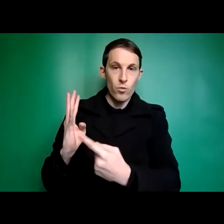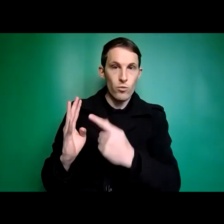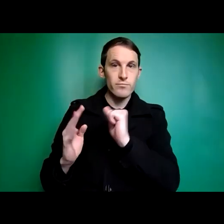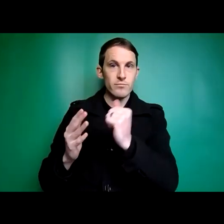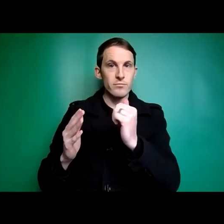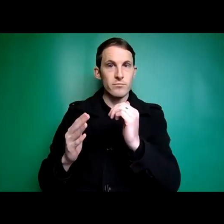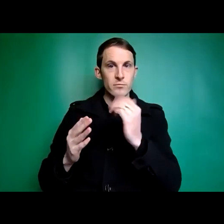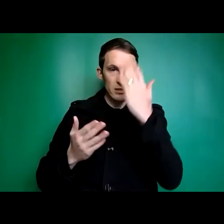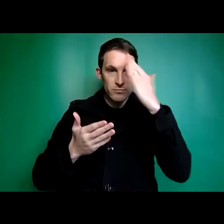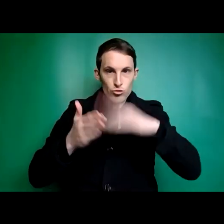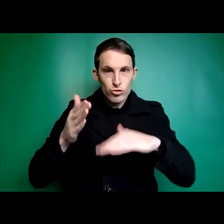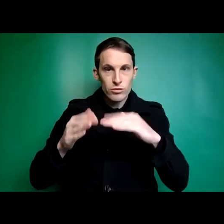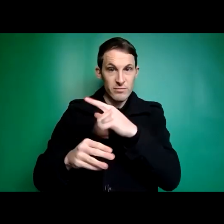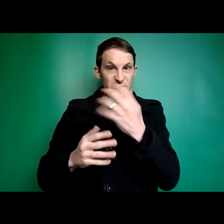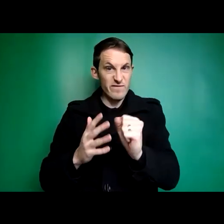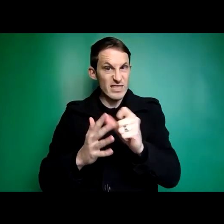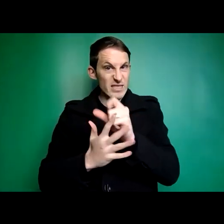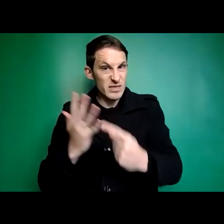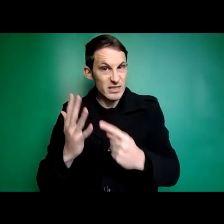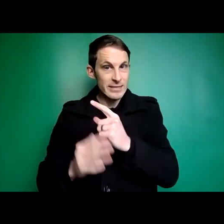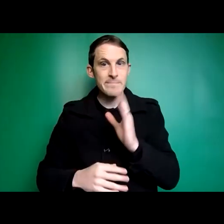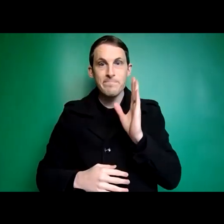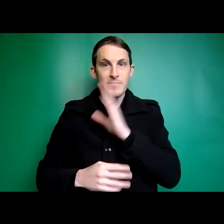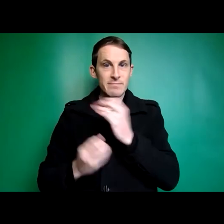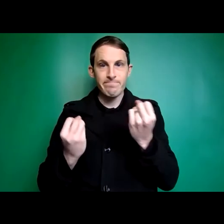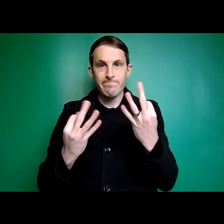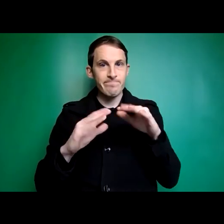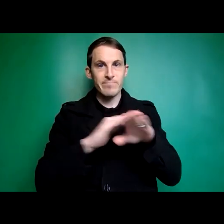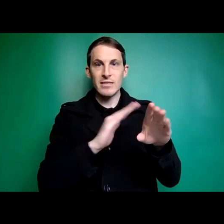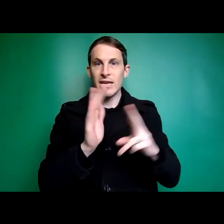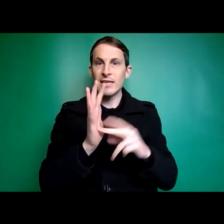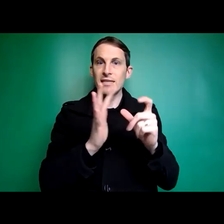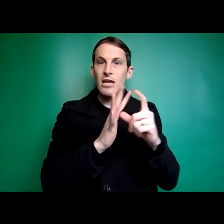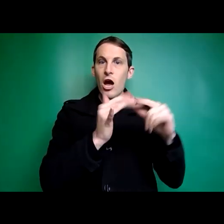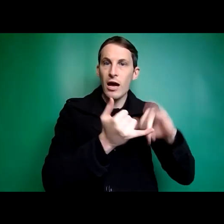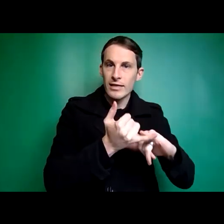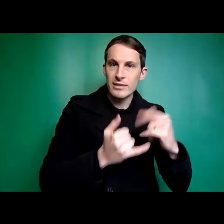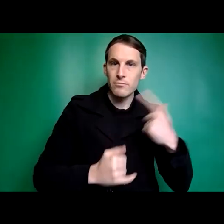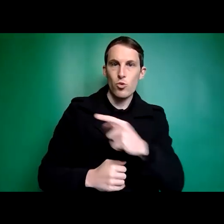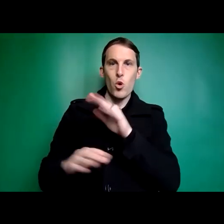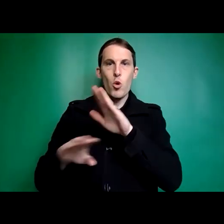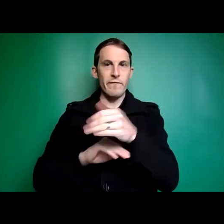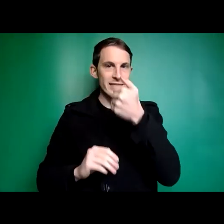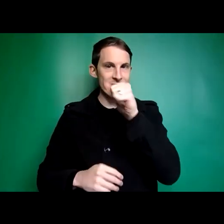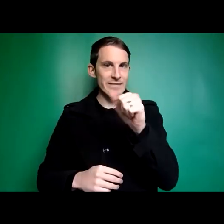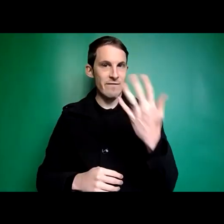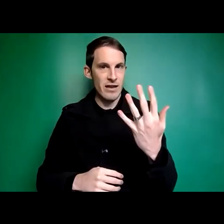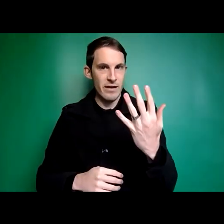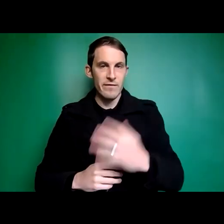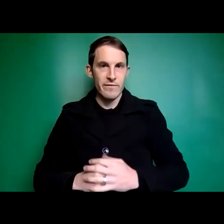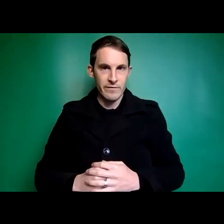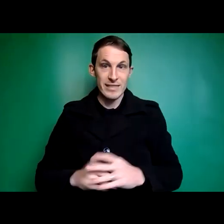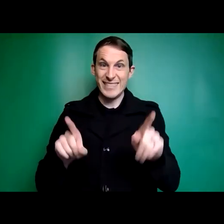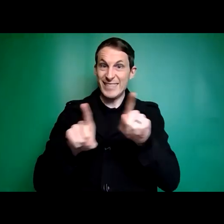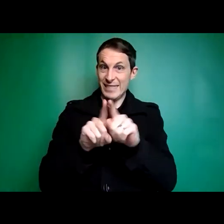with disability who've missed out on the National Disability Insurance Scheme because of their age. And Rod pointed this